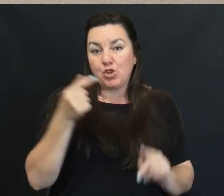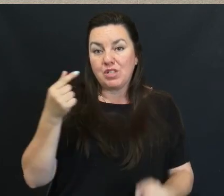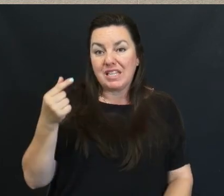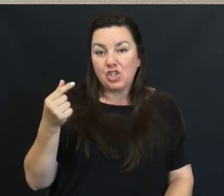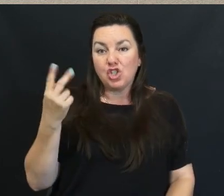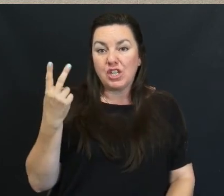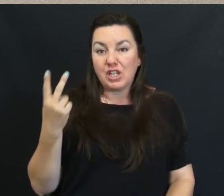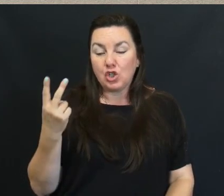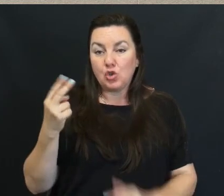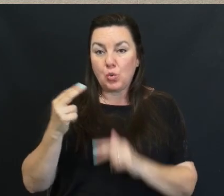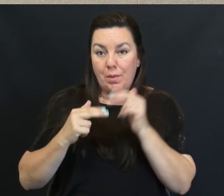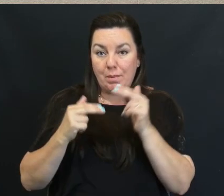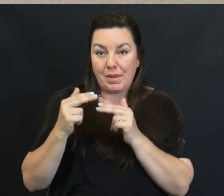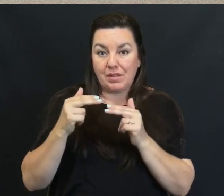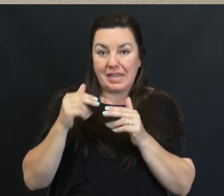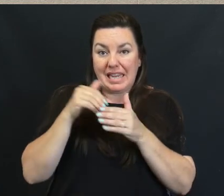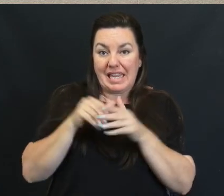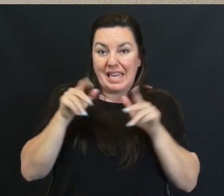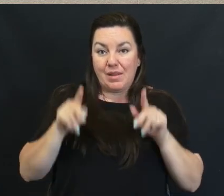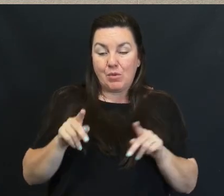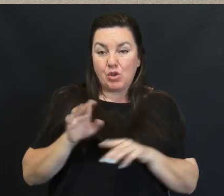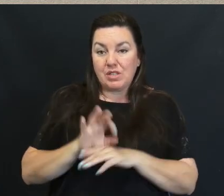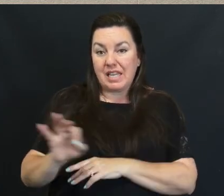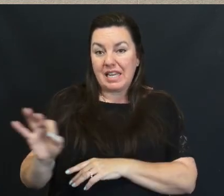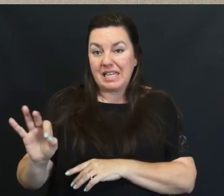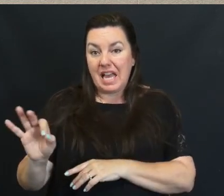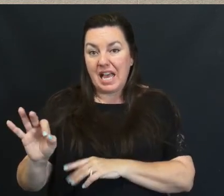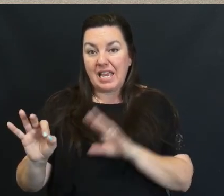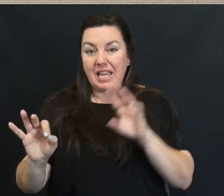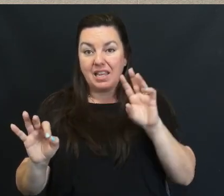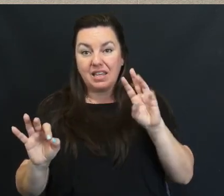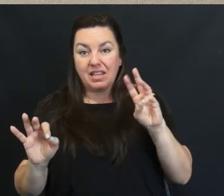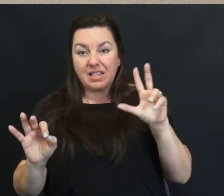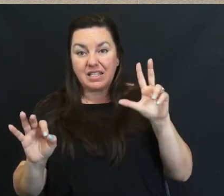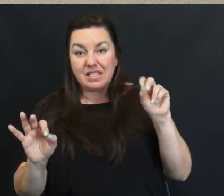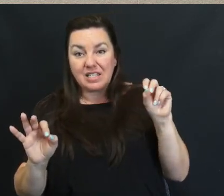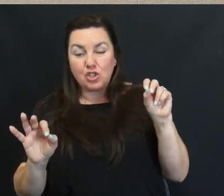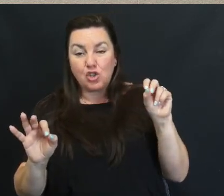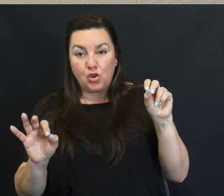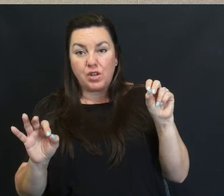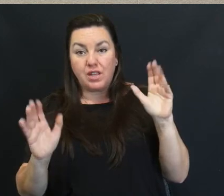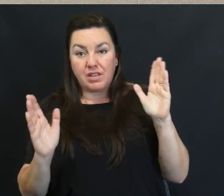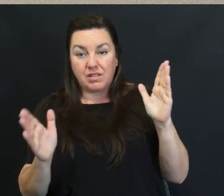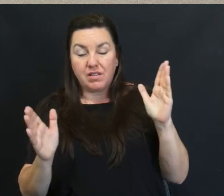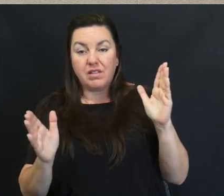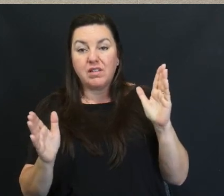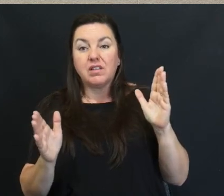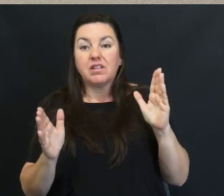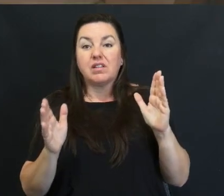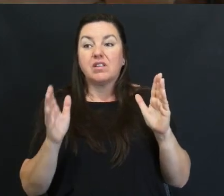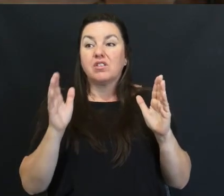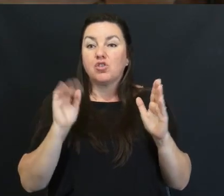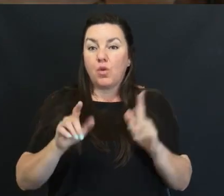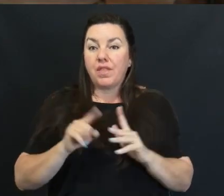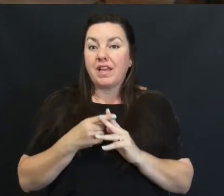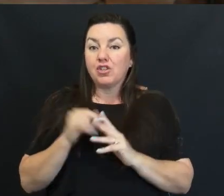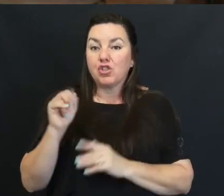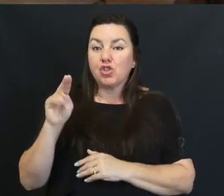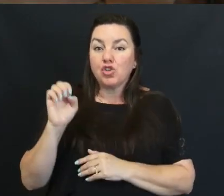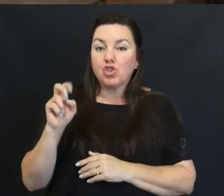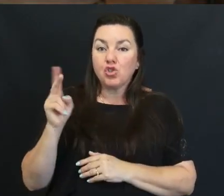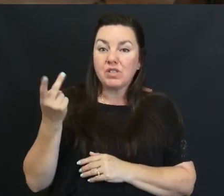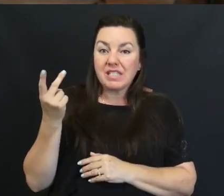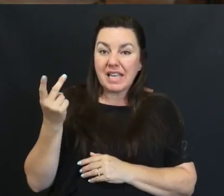It Is An In Person Only Study Both At 9 A.M. Or 6 30 As Well And So That Kicks Off June